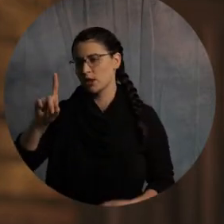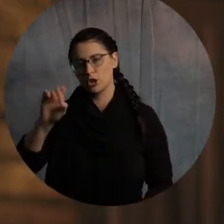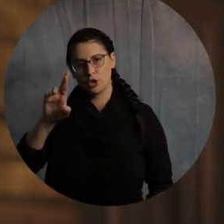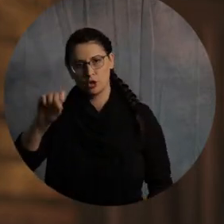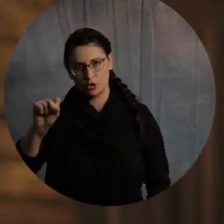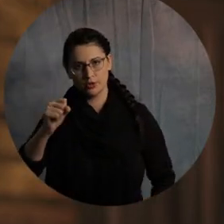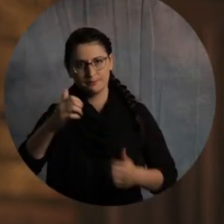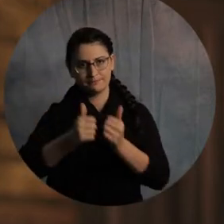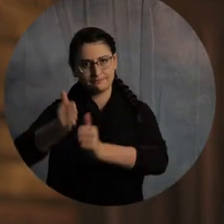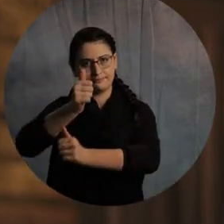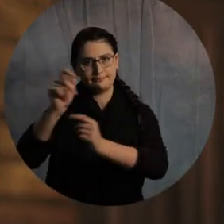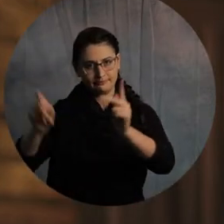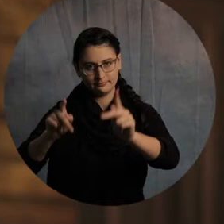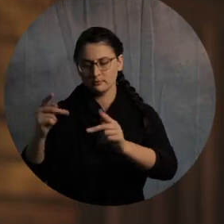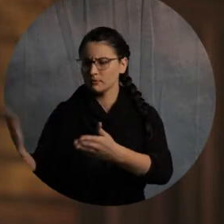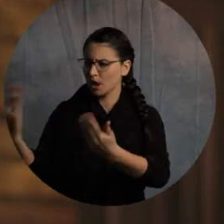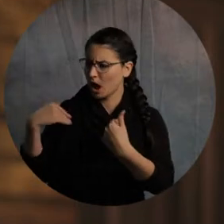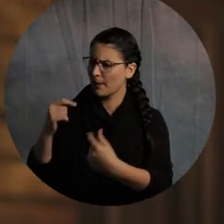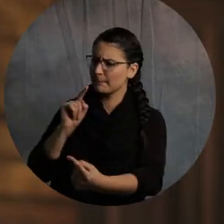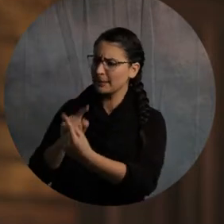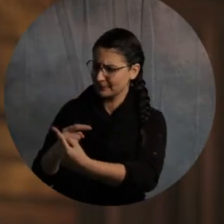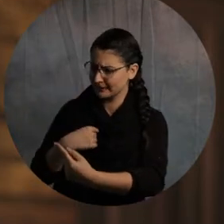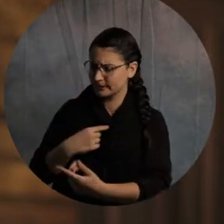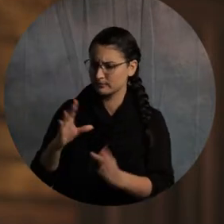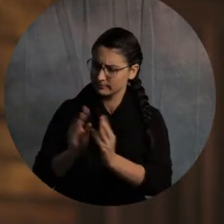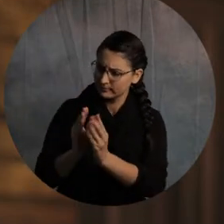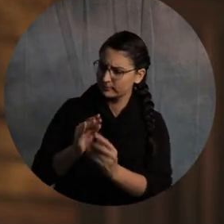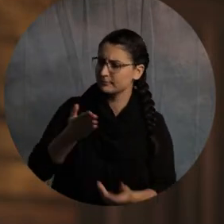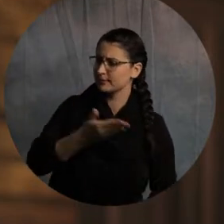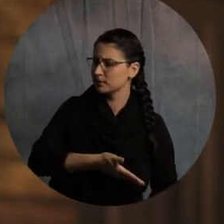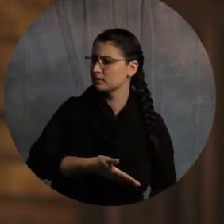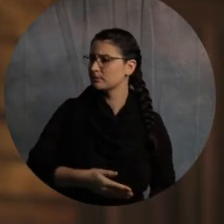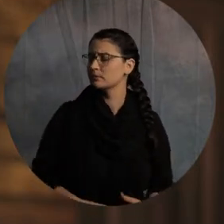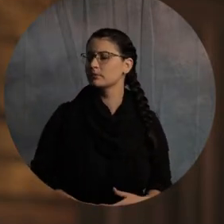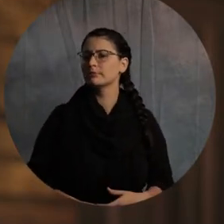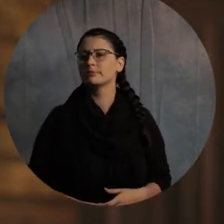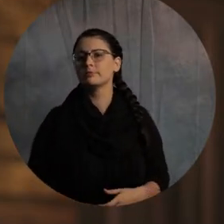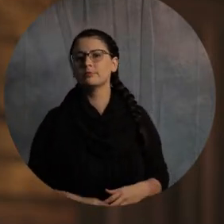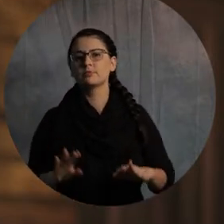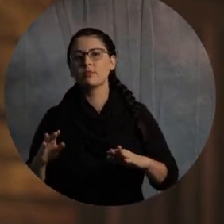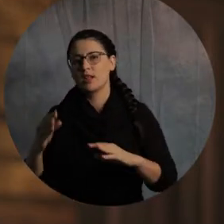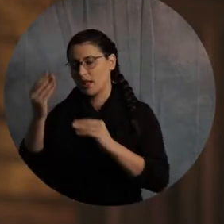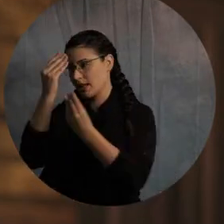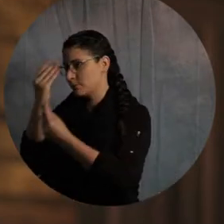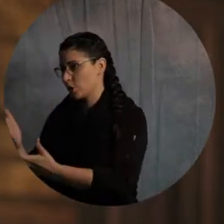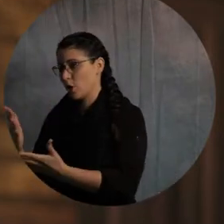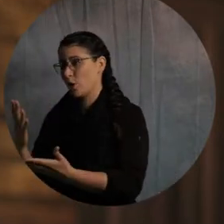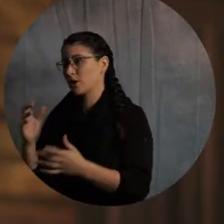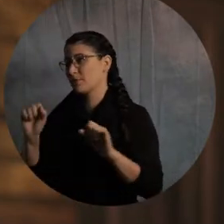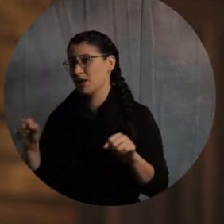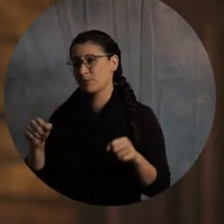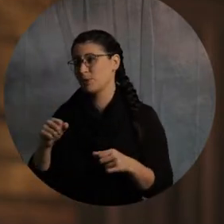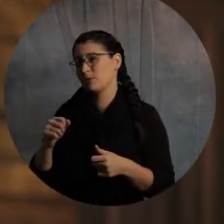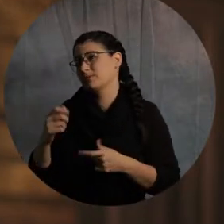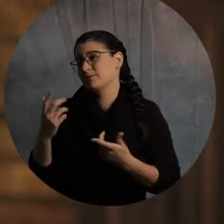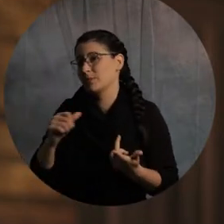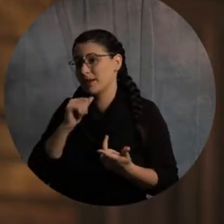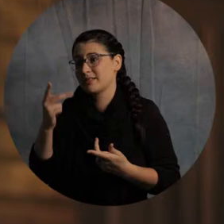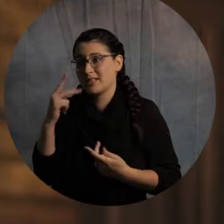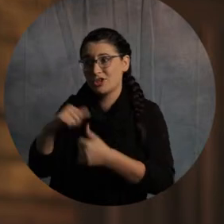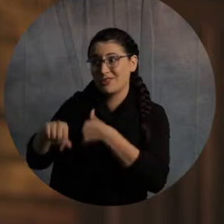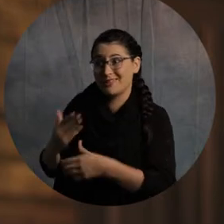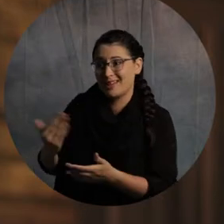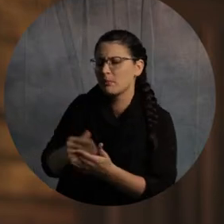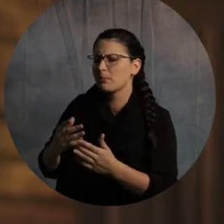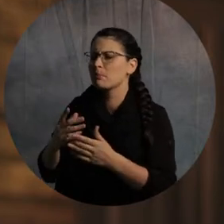to come out and meet them, and he's going to tell them, hey, guys, we're probably not going to see one another again, but I got some stuff I want you to